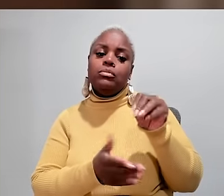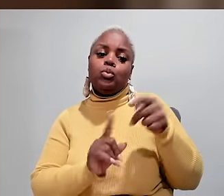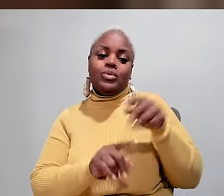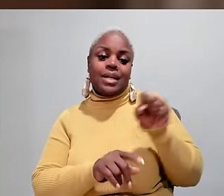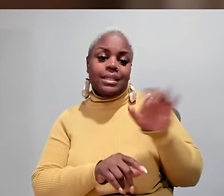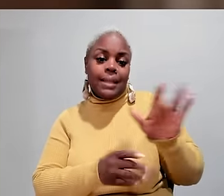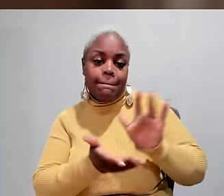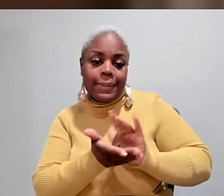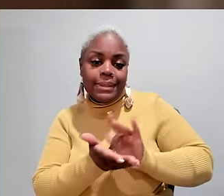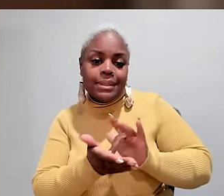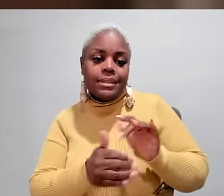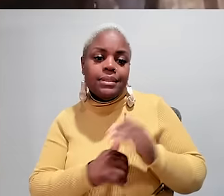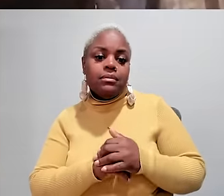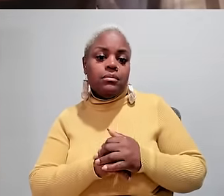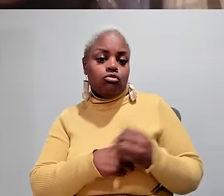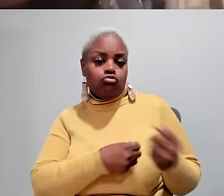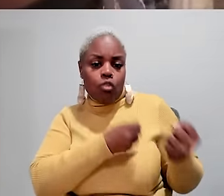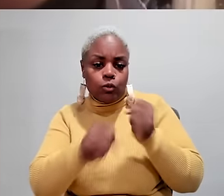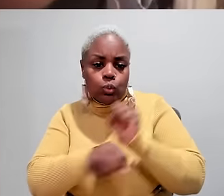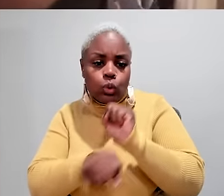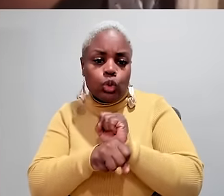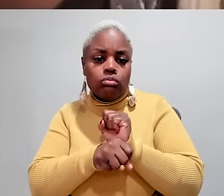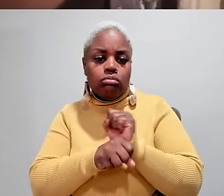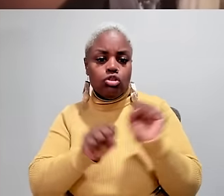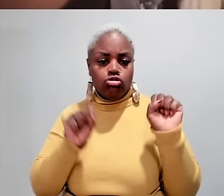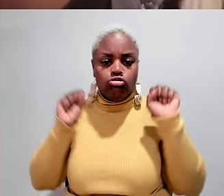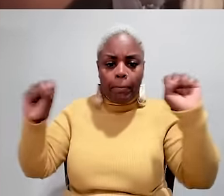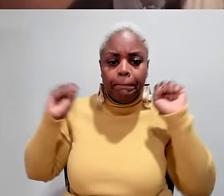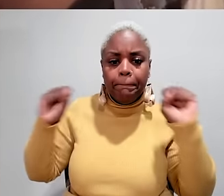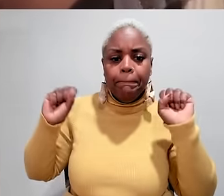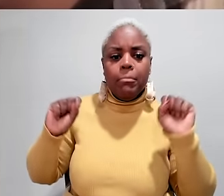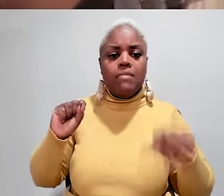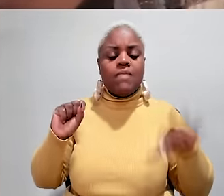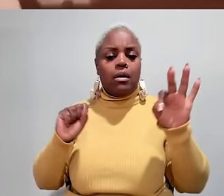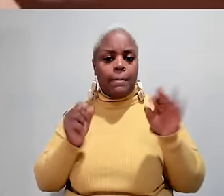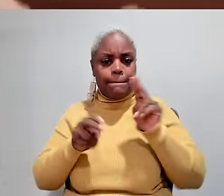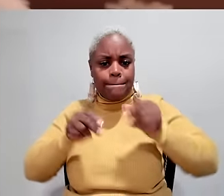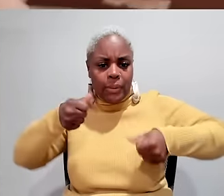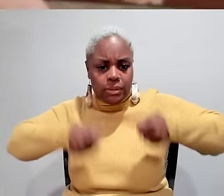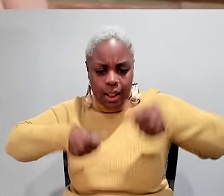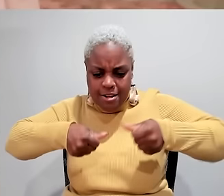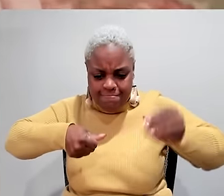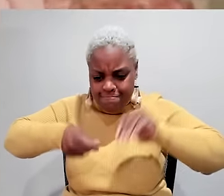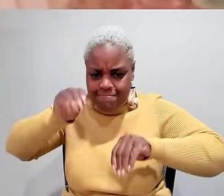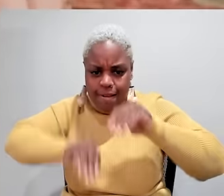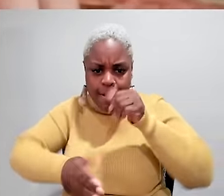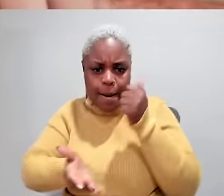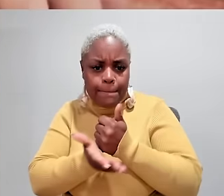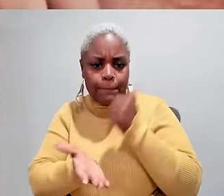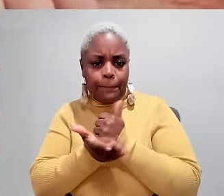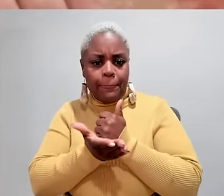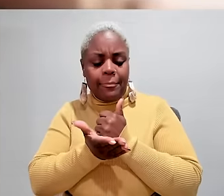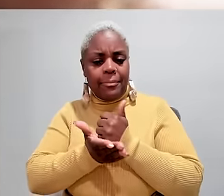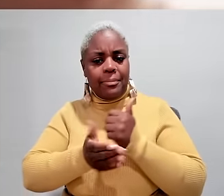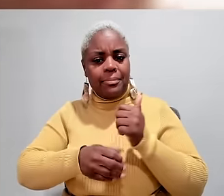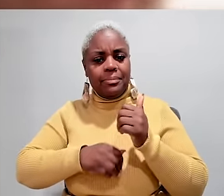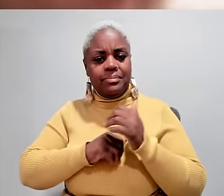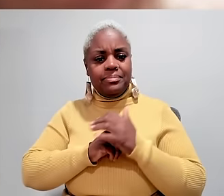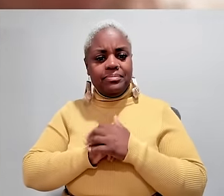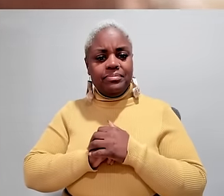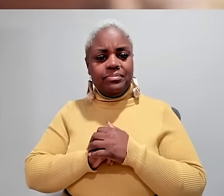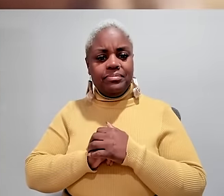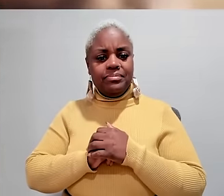JARED COLEING, helps William take his medicine, drives him to work and the gym, and helps him find missing puzzle pieces.